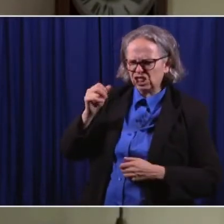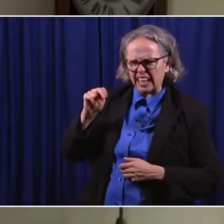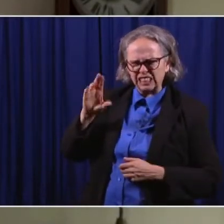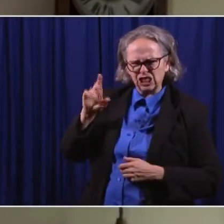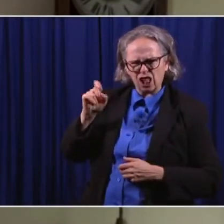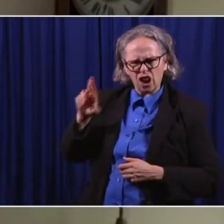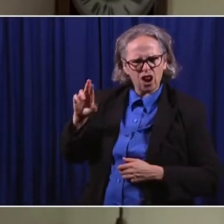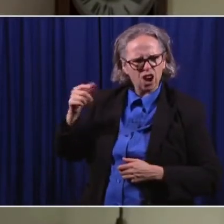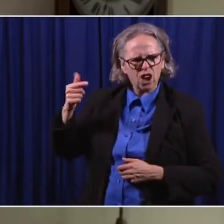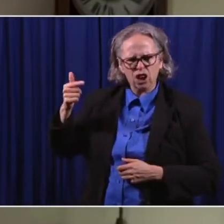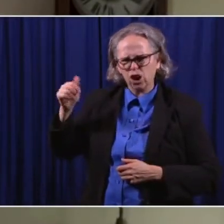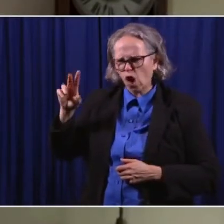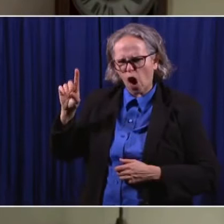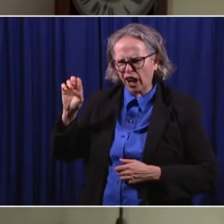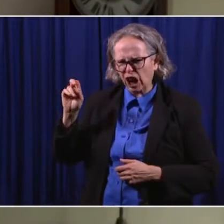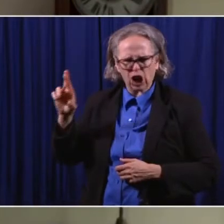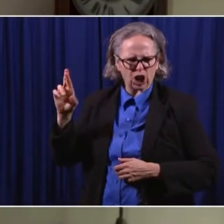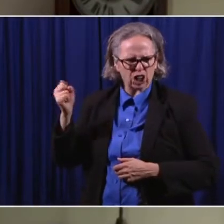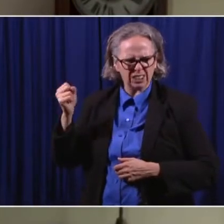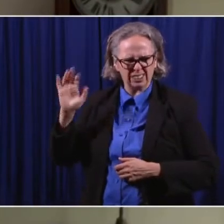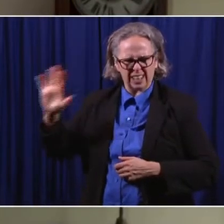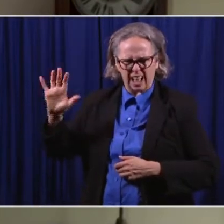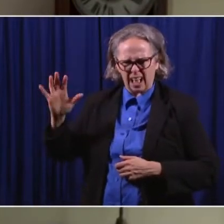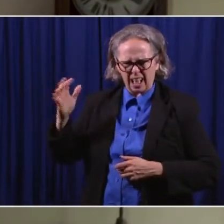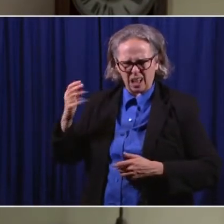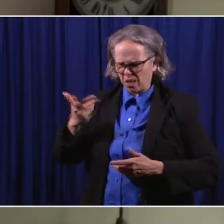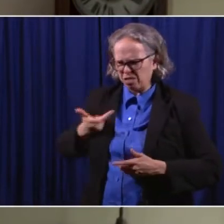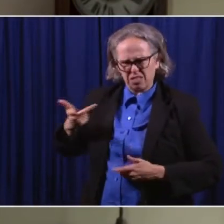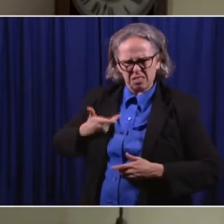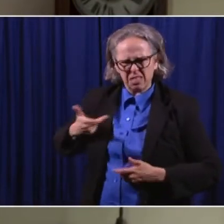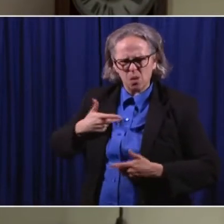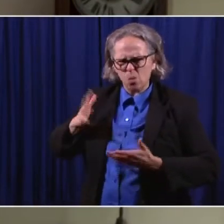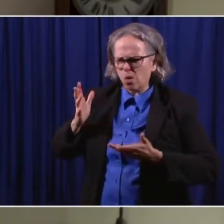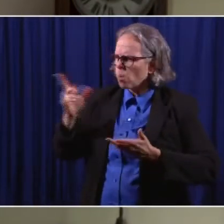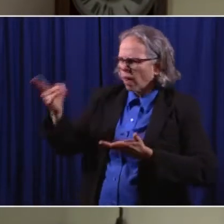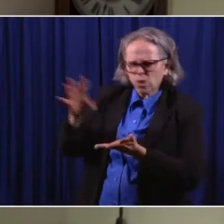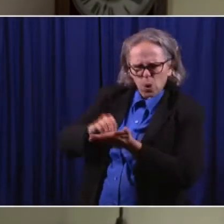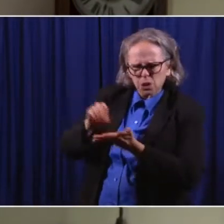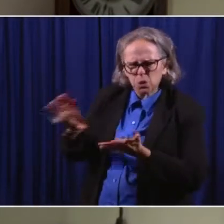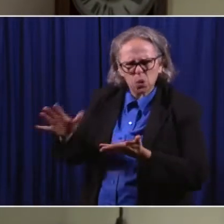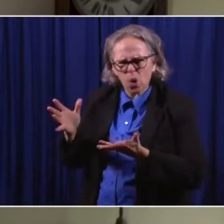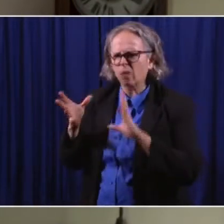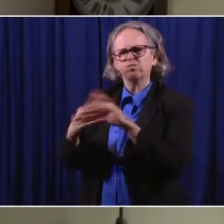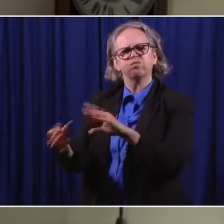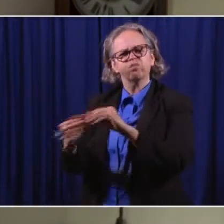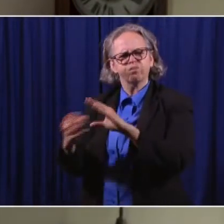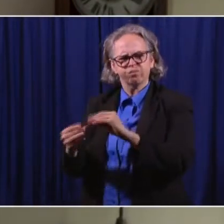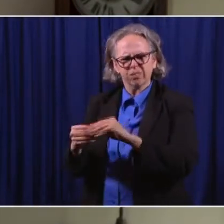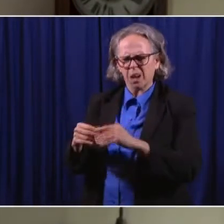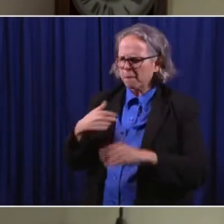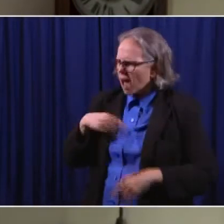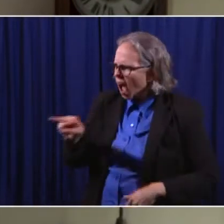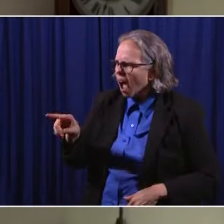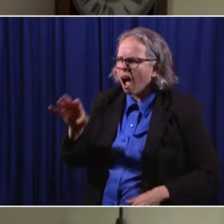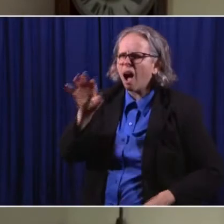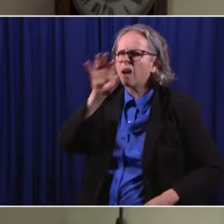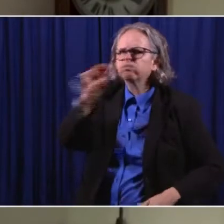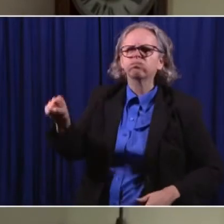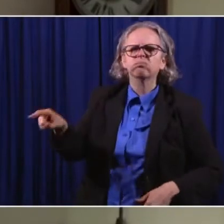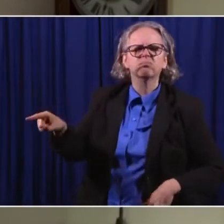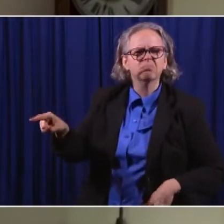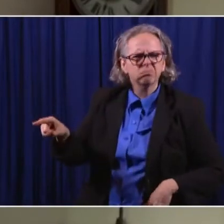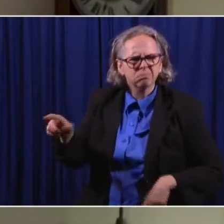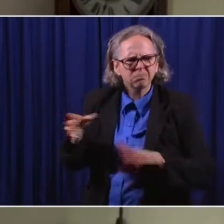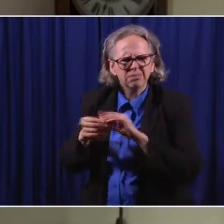actually all over the state. And one of the students made a kind of interesting point. The student said,